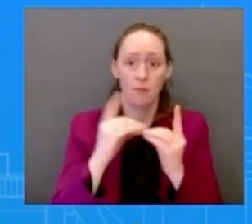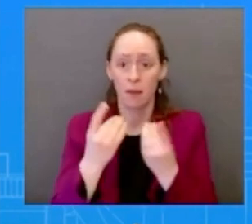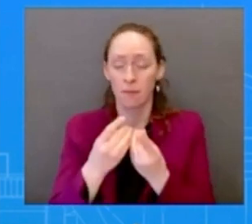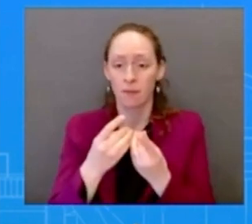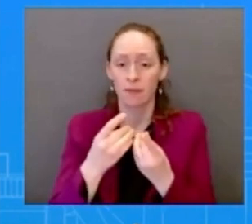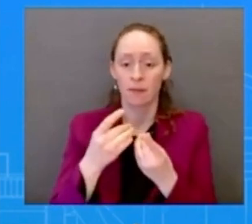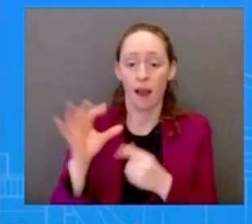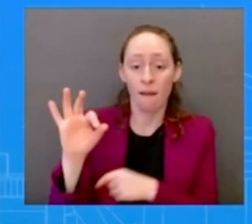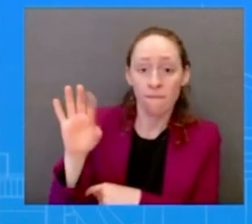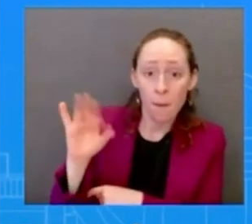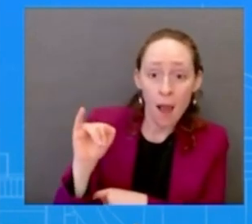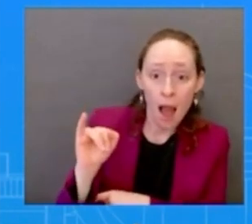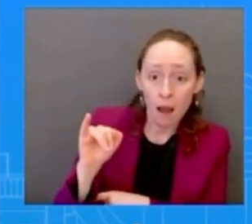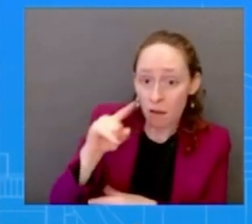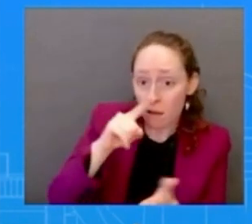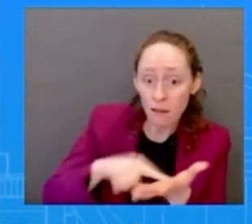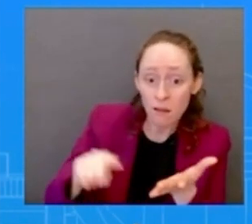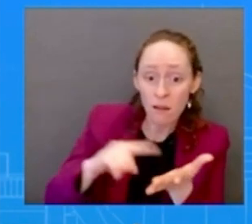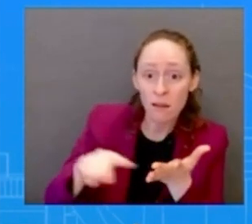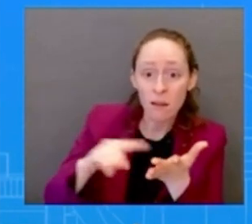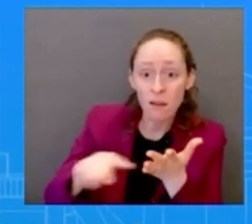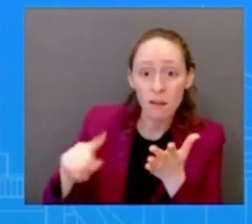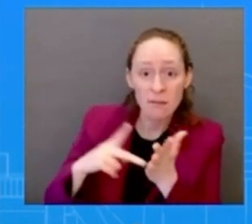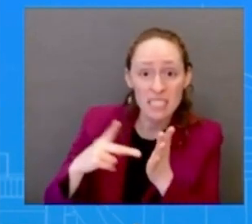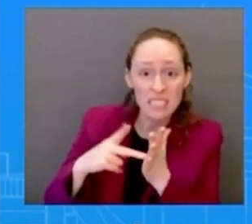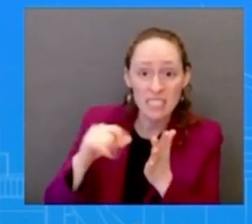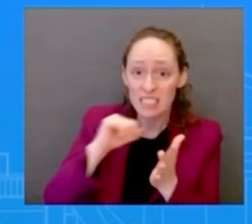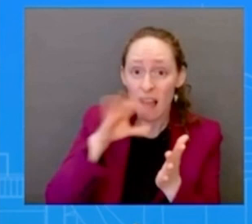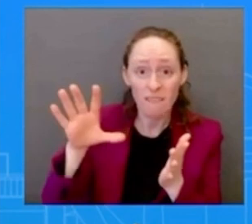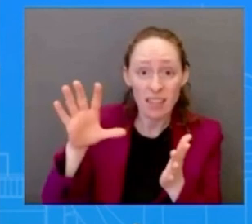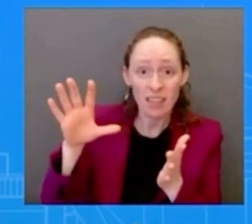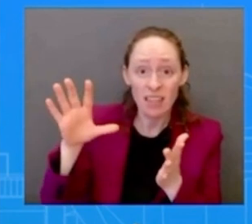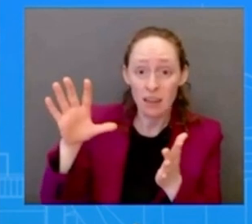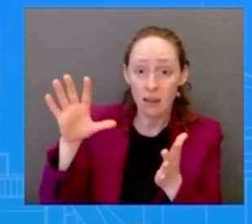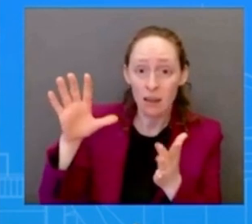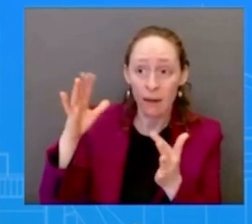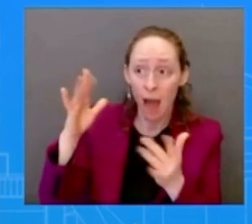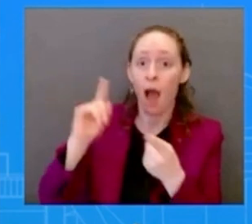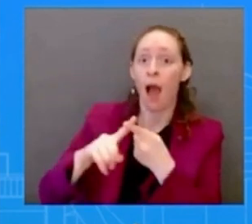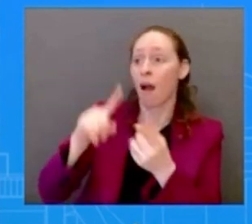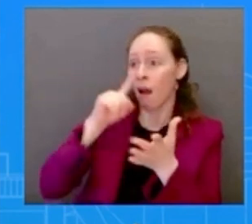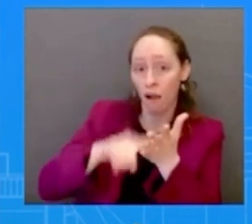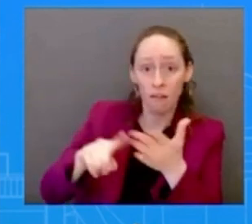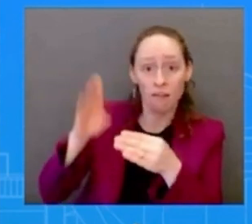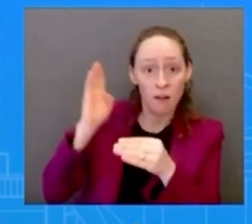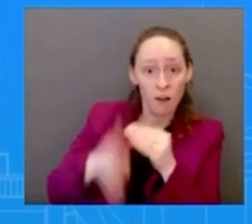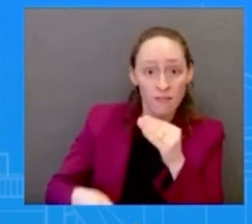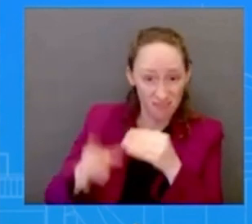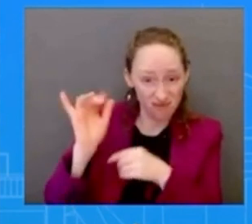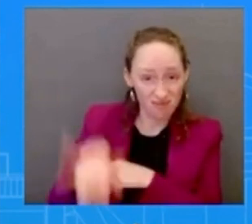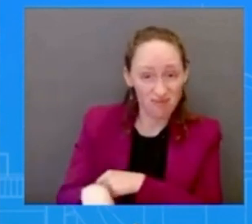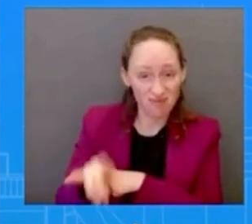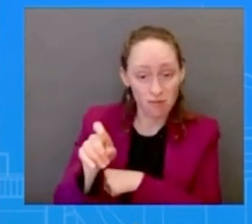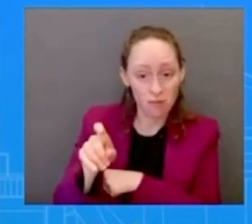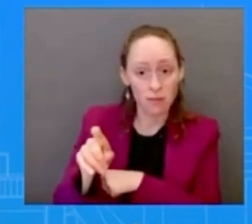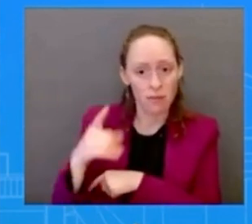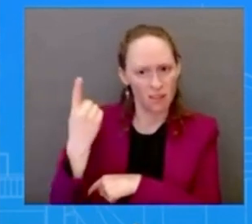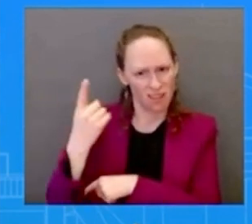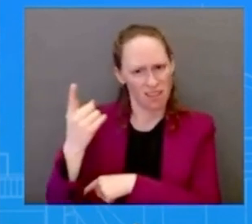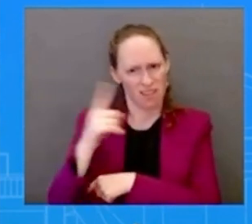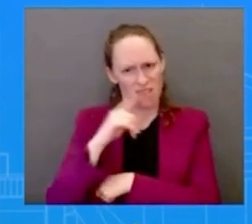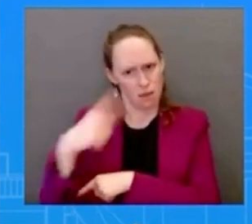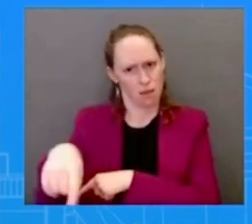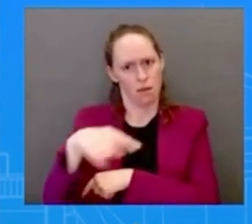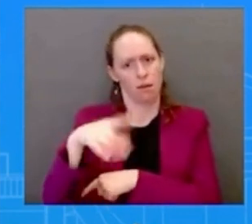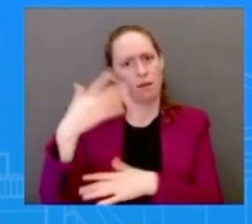until the investigation is complete or i mean could i mean the united states has extradition an extradition treaty with mexico is it